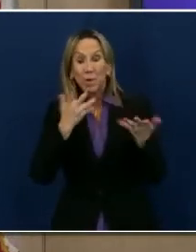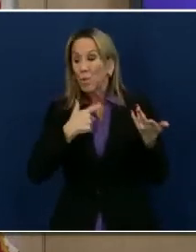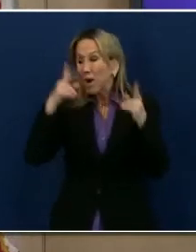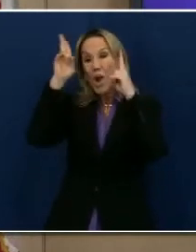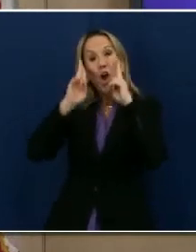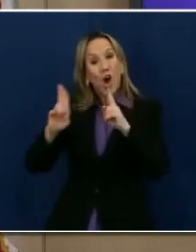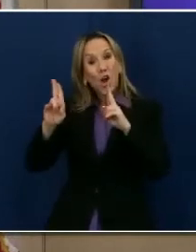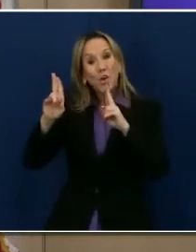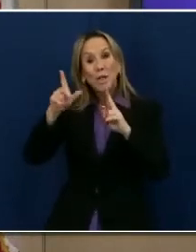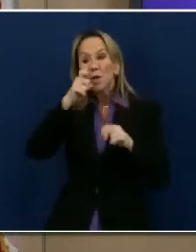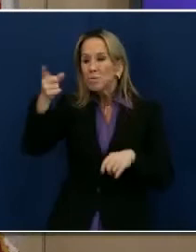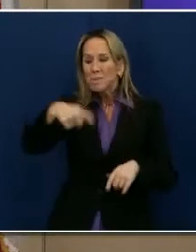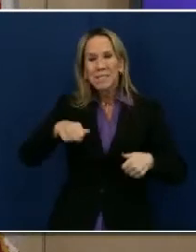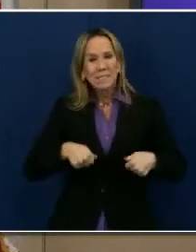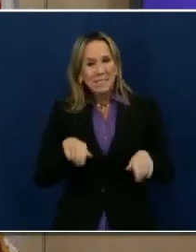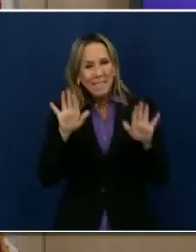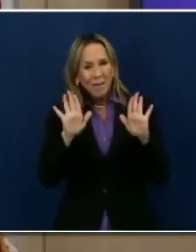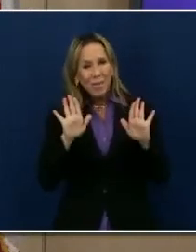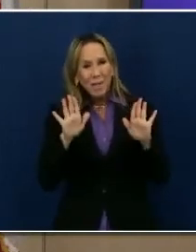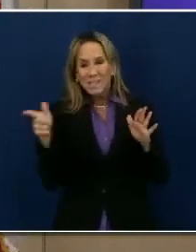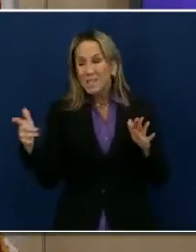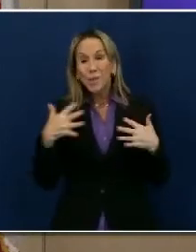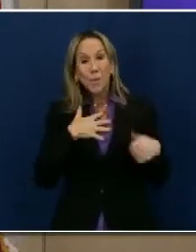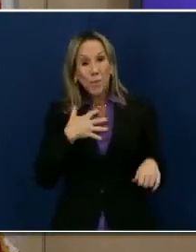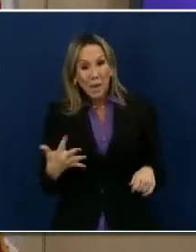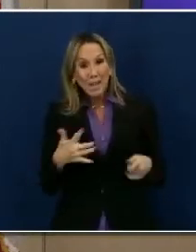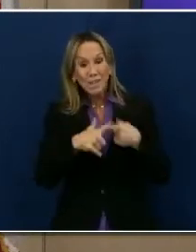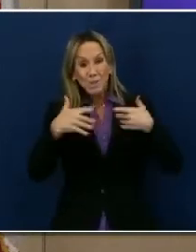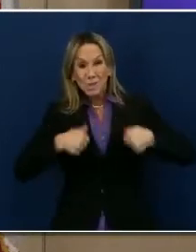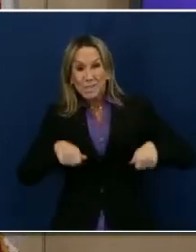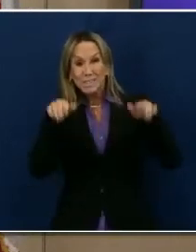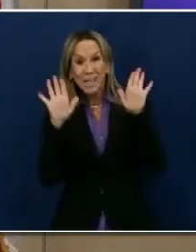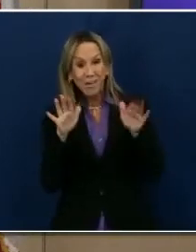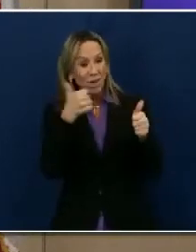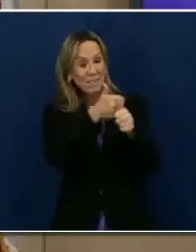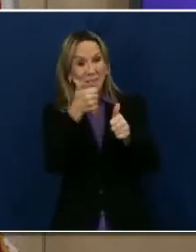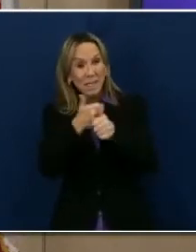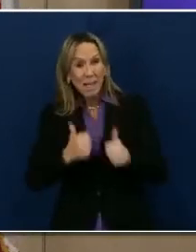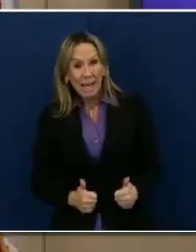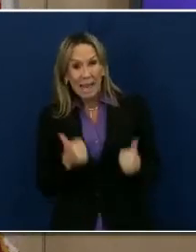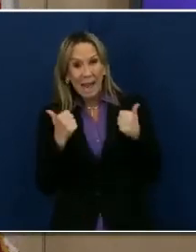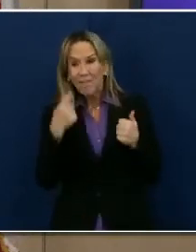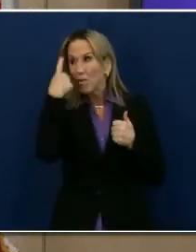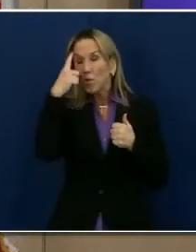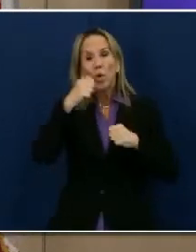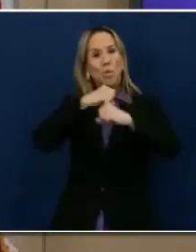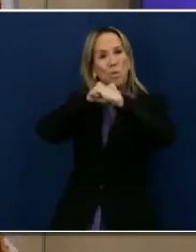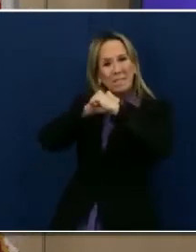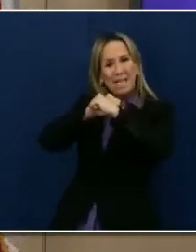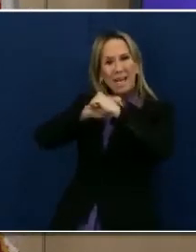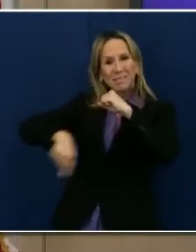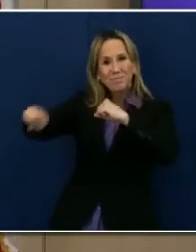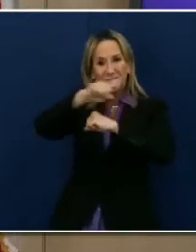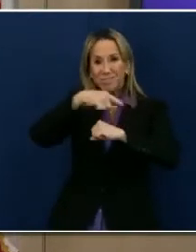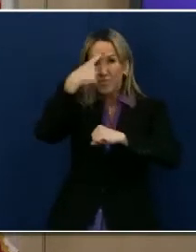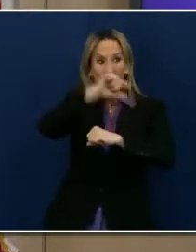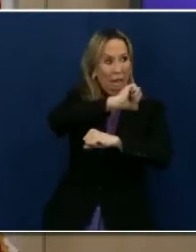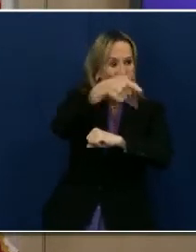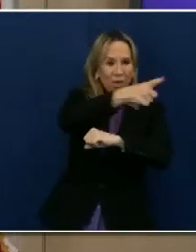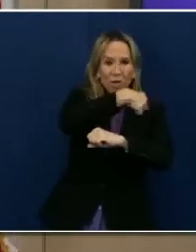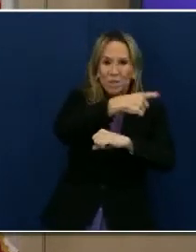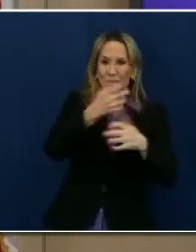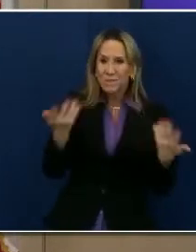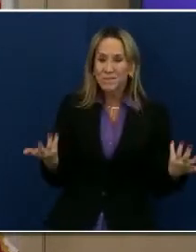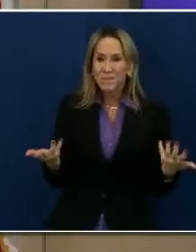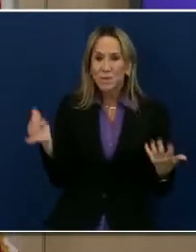individuals who are willing to sacrifice their own well-being out of a desire to protect or serve others. In periods of difficulty